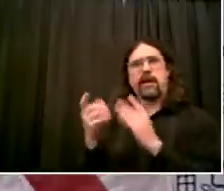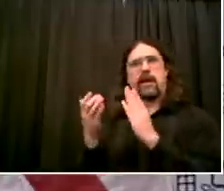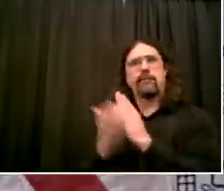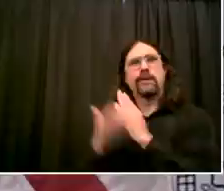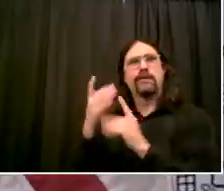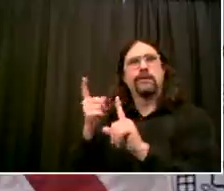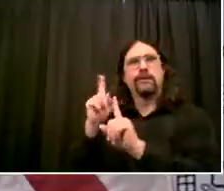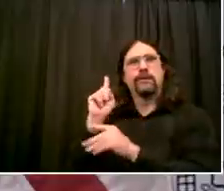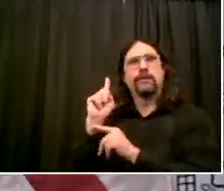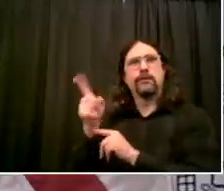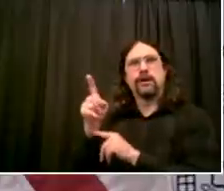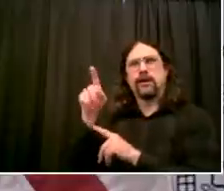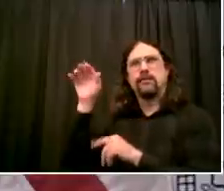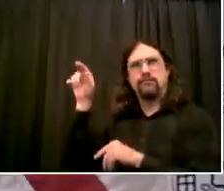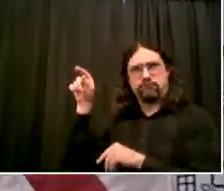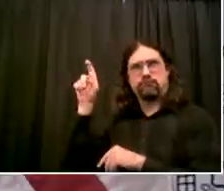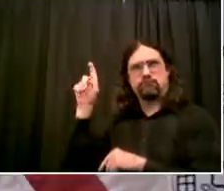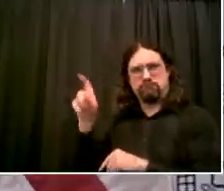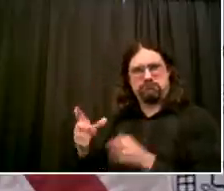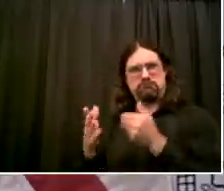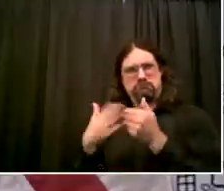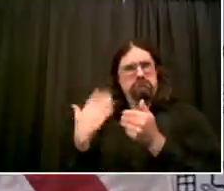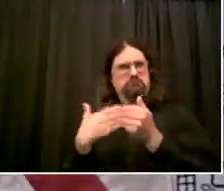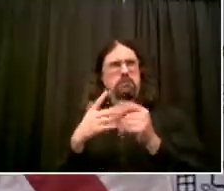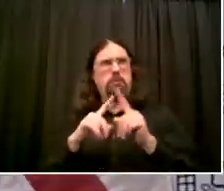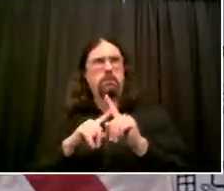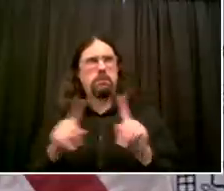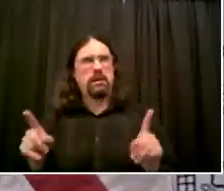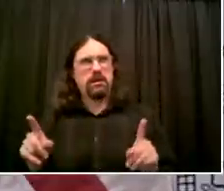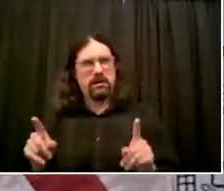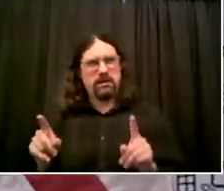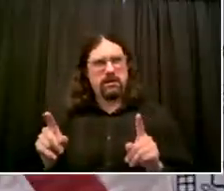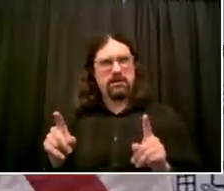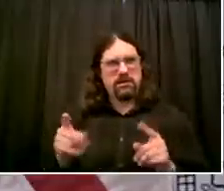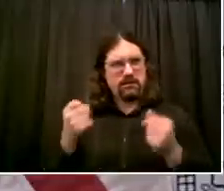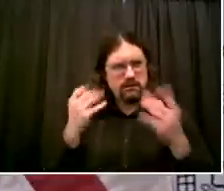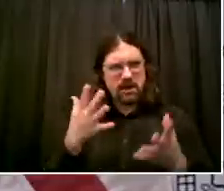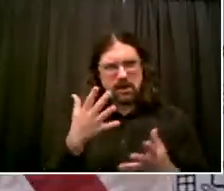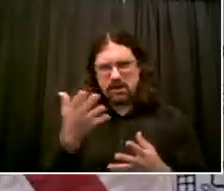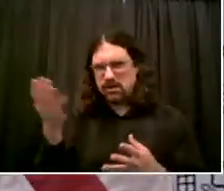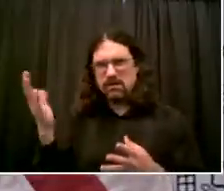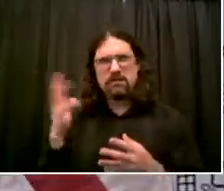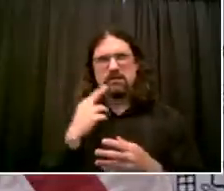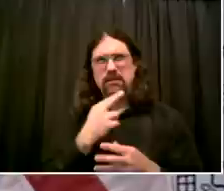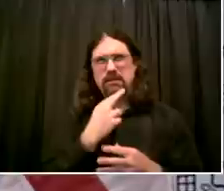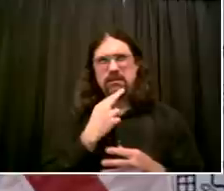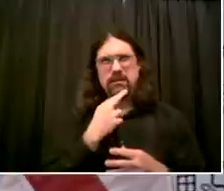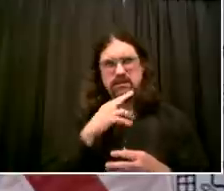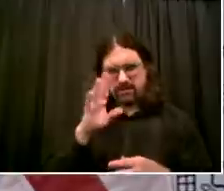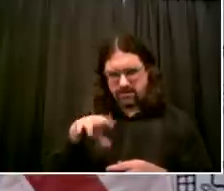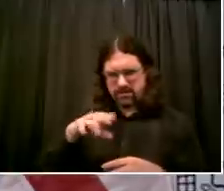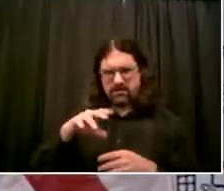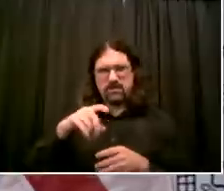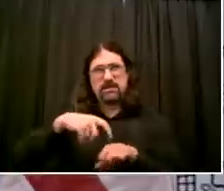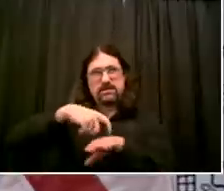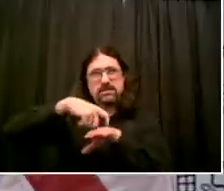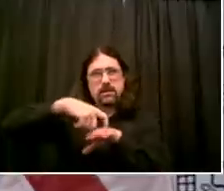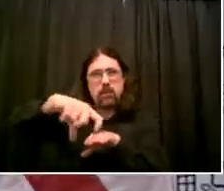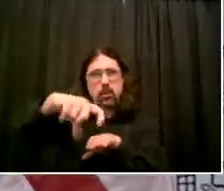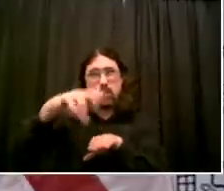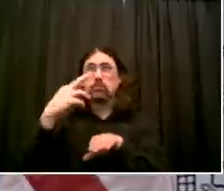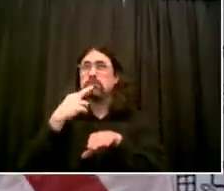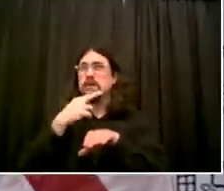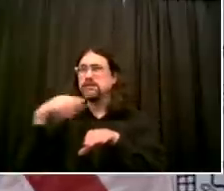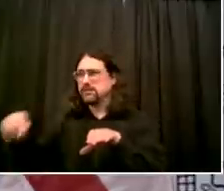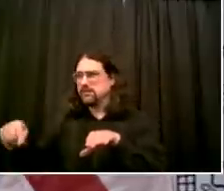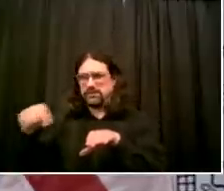space. So yeah, just how do you make sure there's not going to be chaos on the sidewalks? And then I have a follow-up question. Yeah, Sean, it's a good